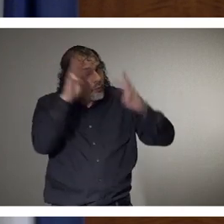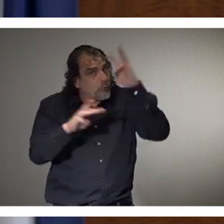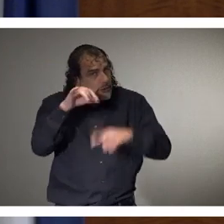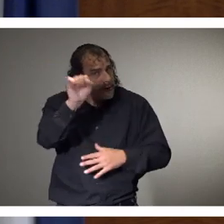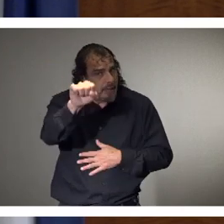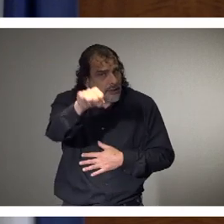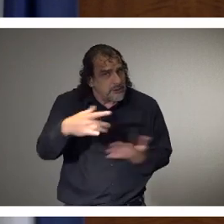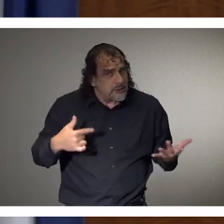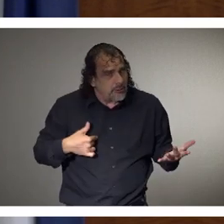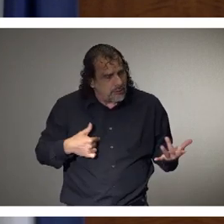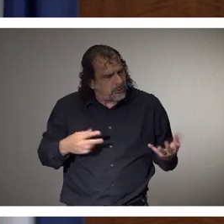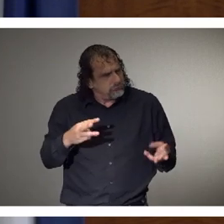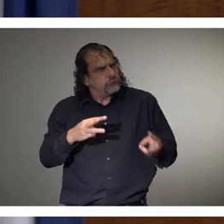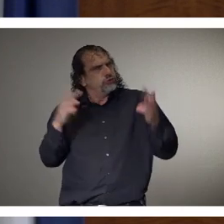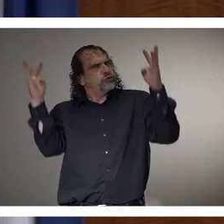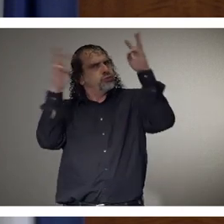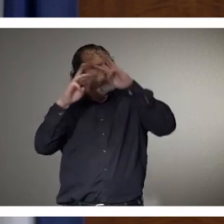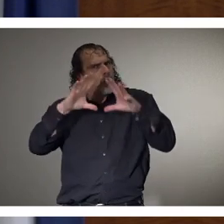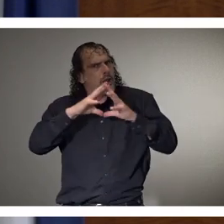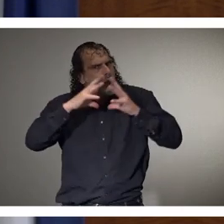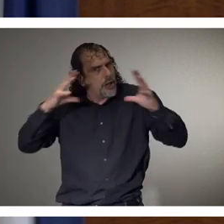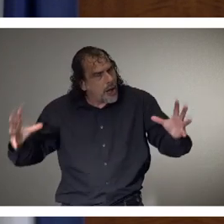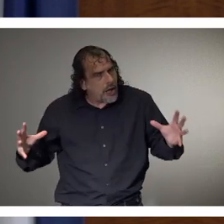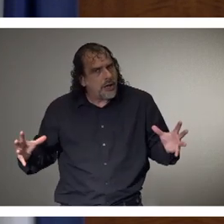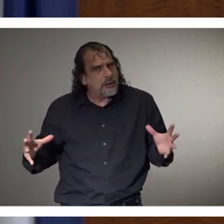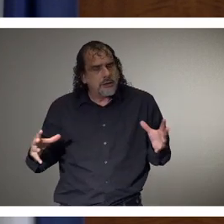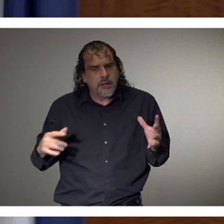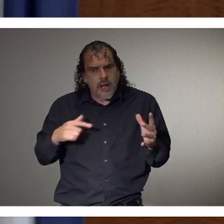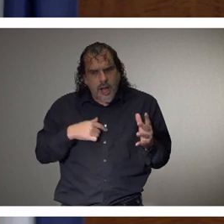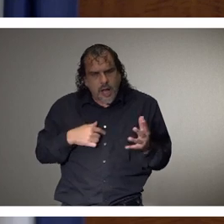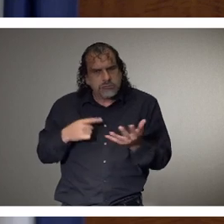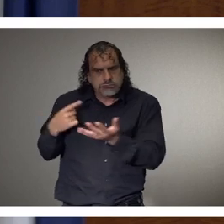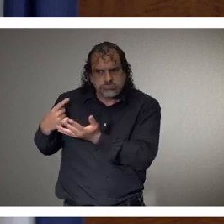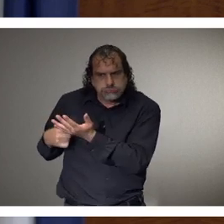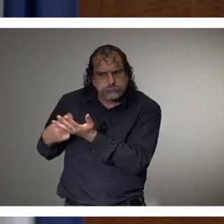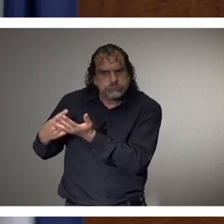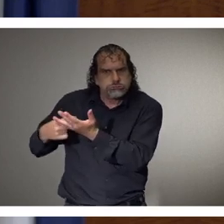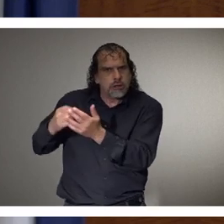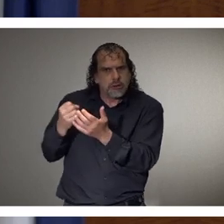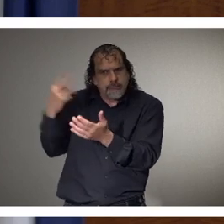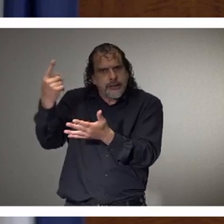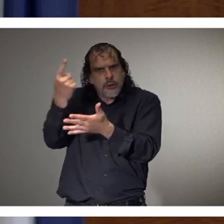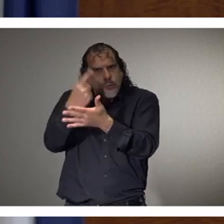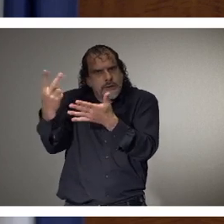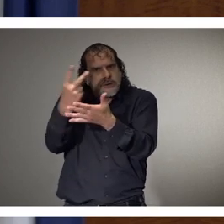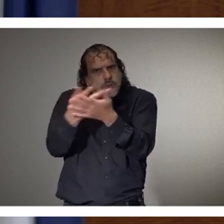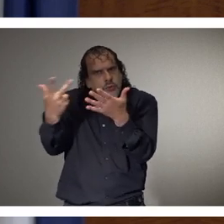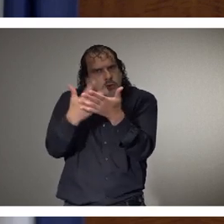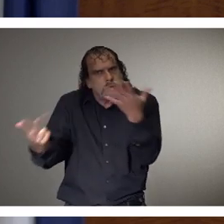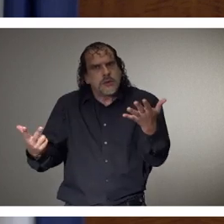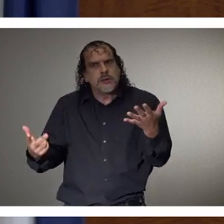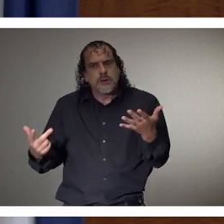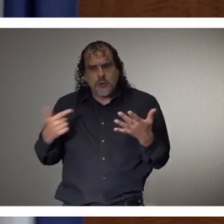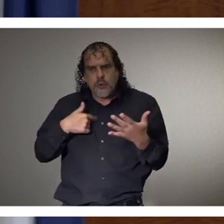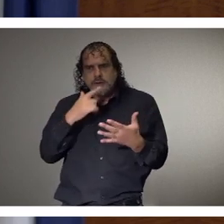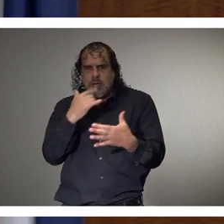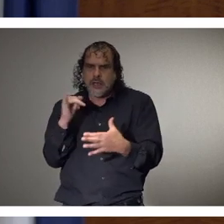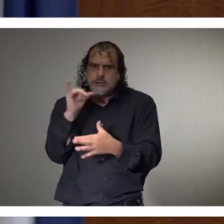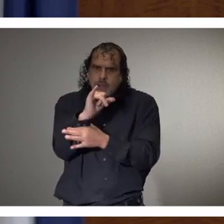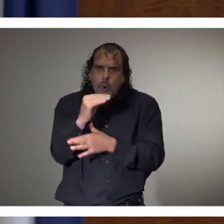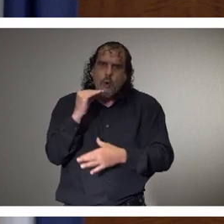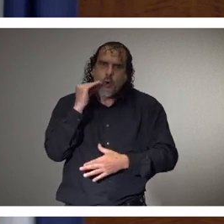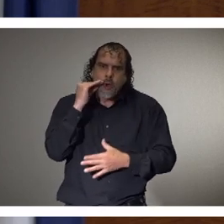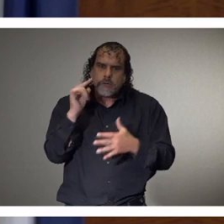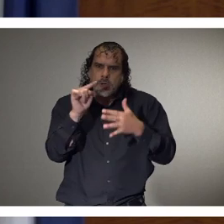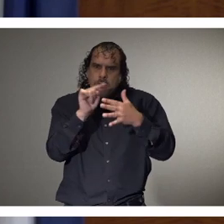uh, as we have had conversations over many weeks now, uh, when we talked about, uh, the shelter-in-place order,